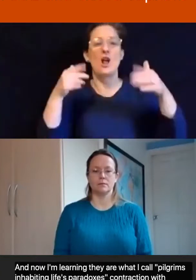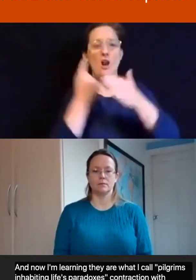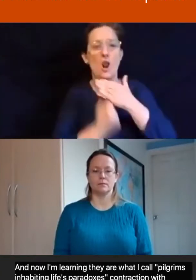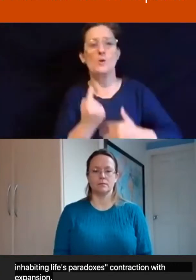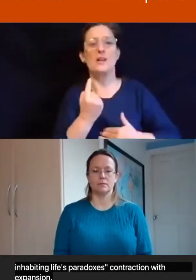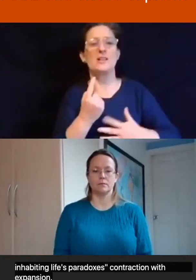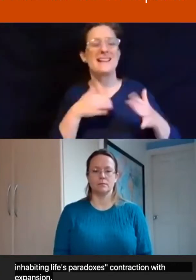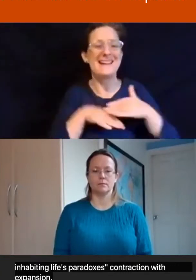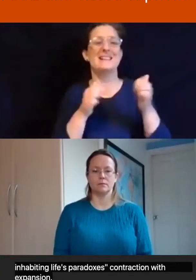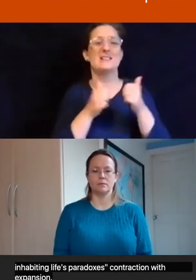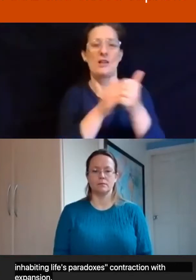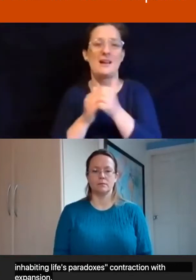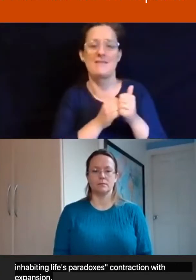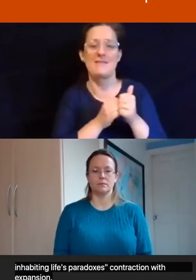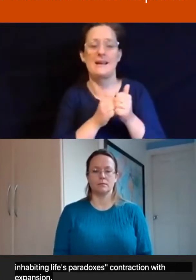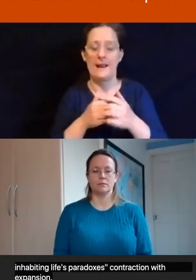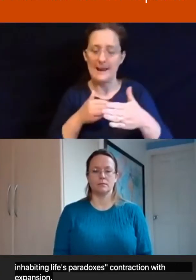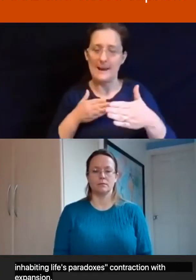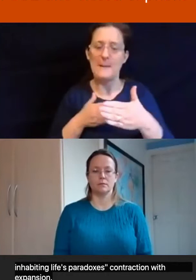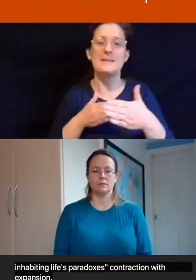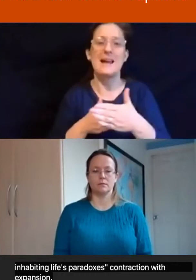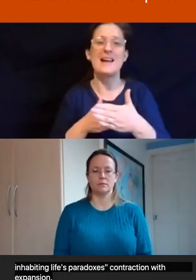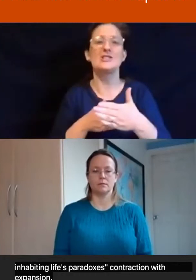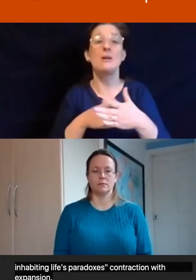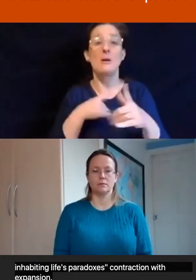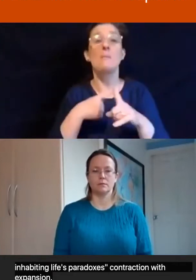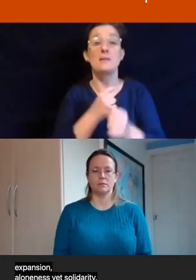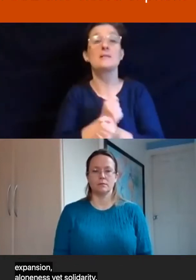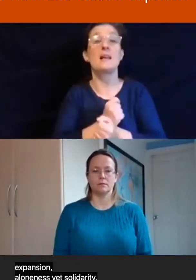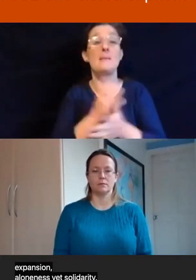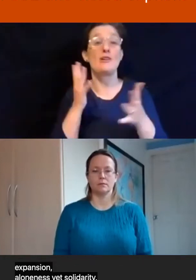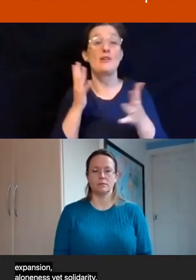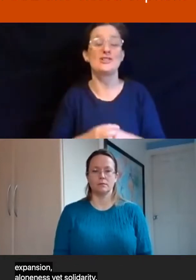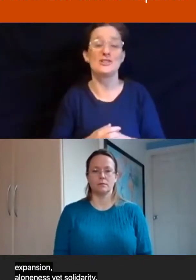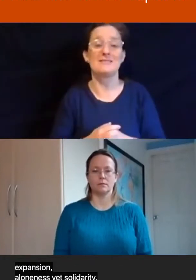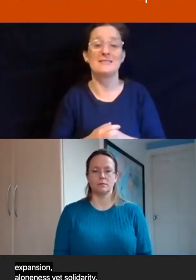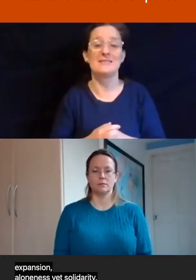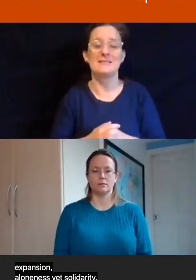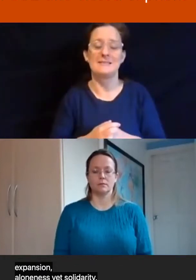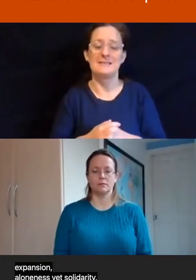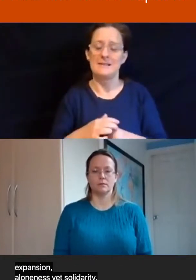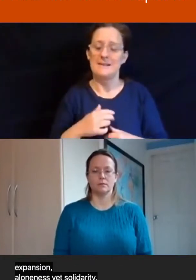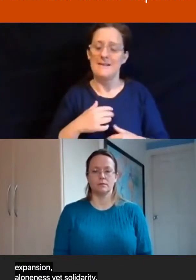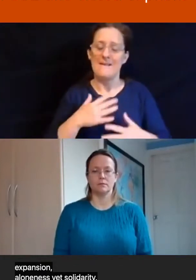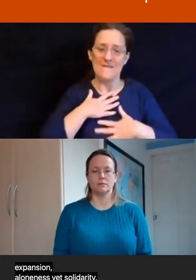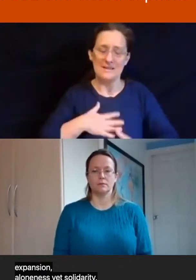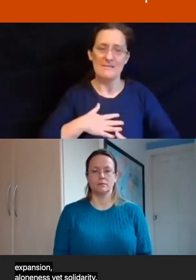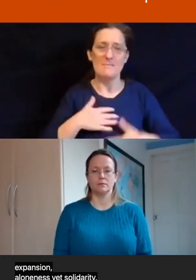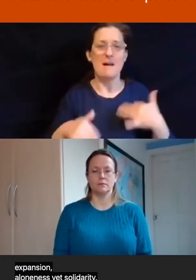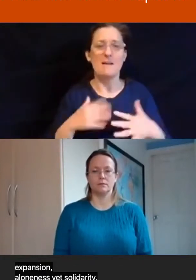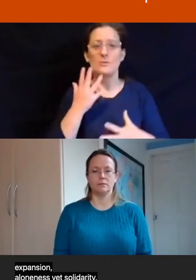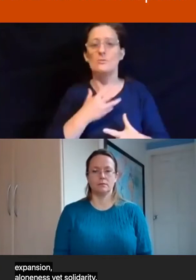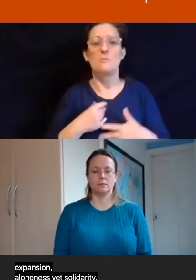Limitation and liberation. Physical pain, soul pain, with a